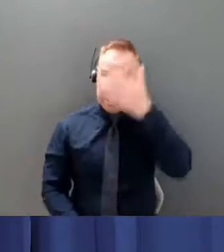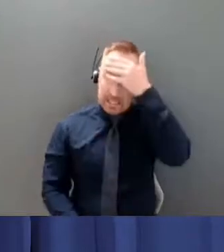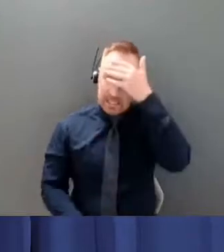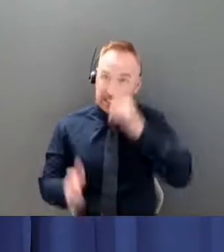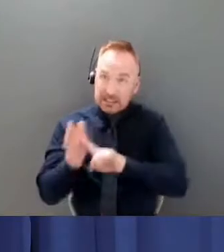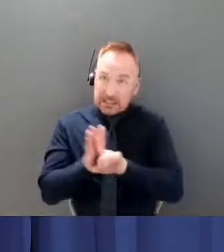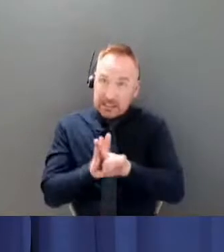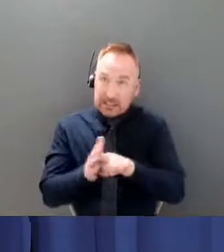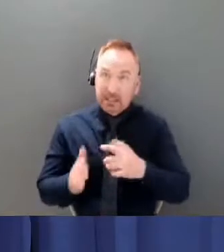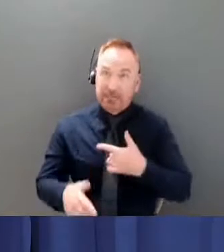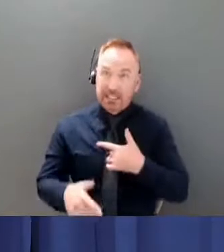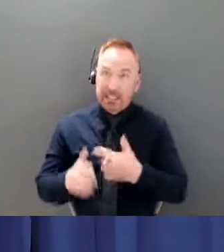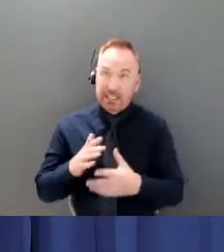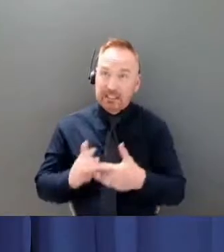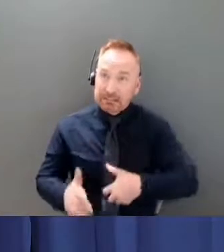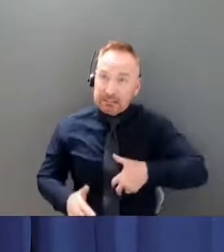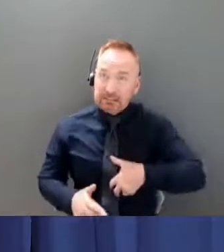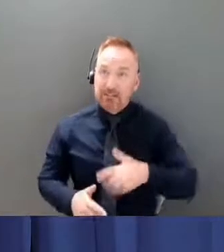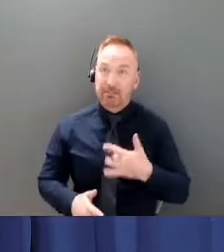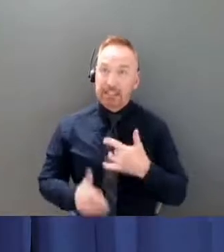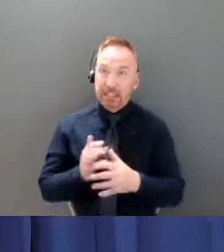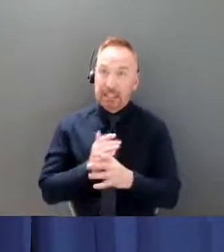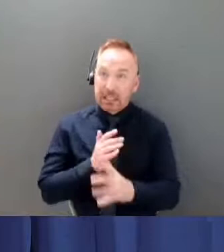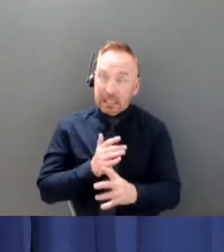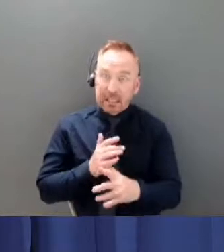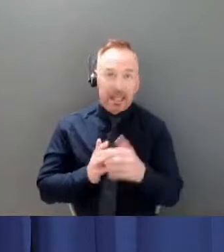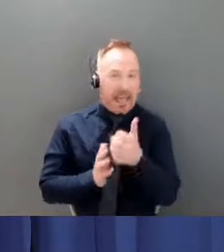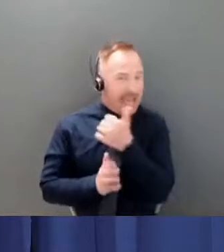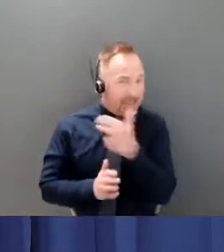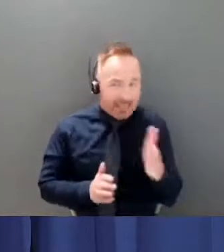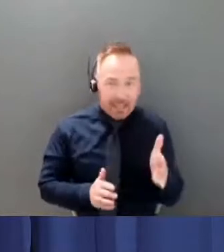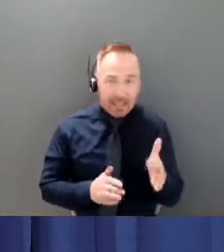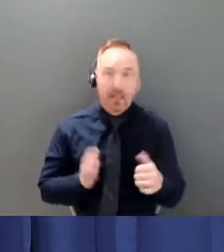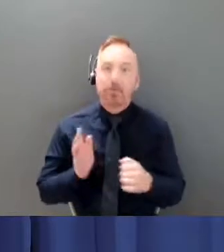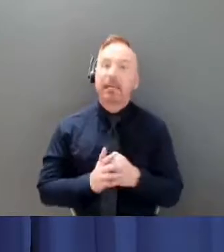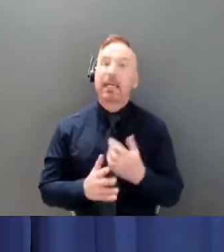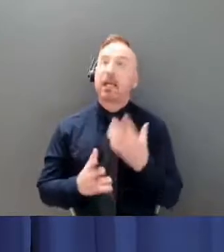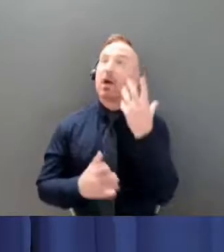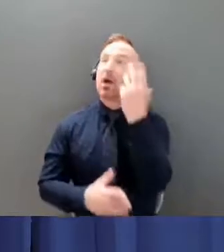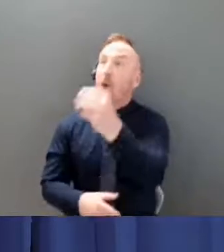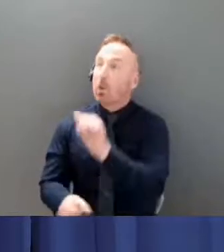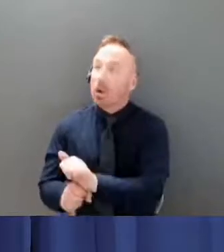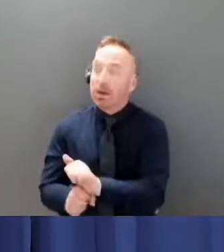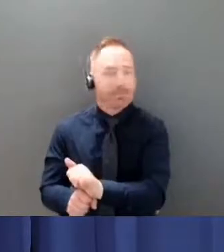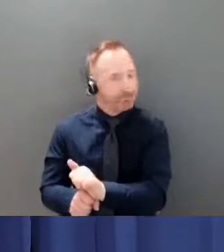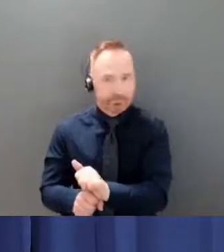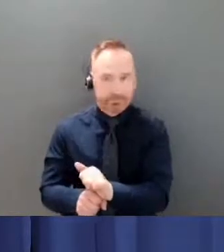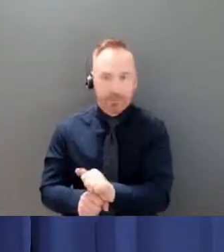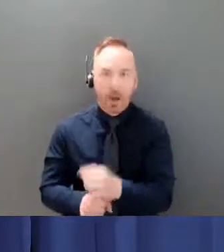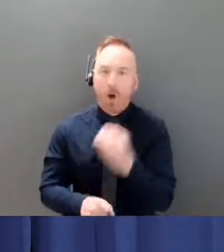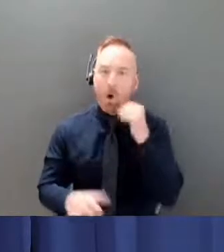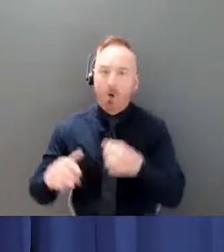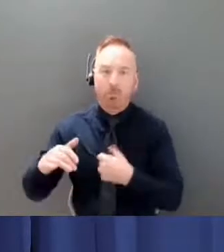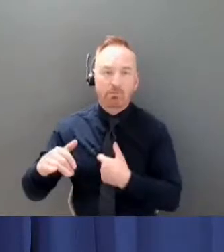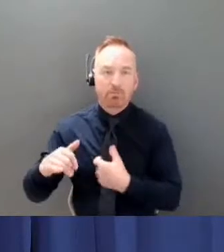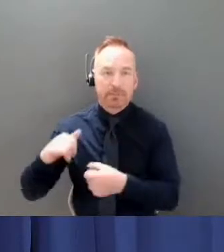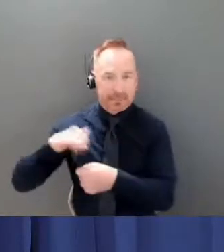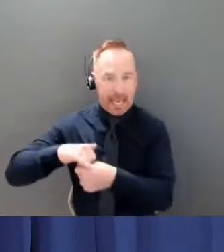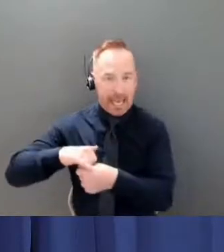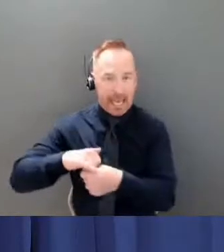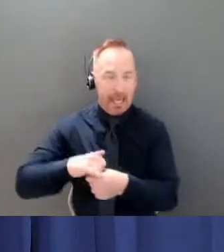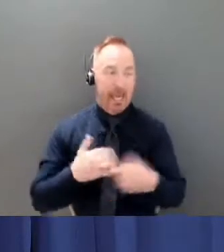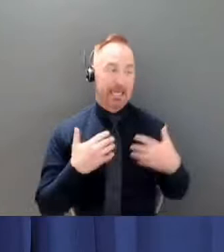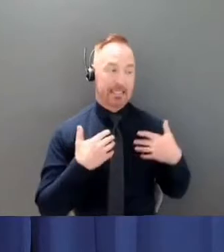remember that as minister McPhee described benefits are available and use all those other